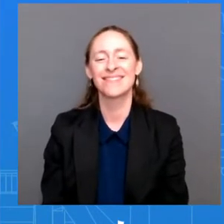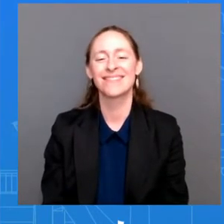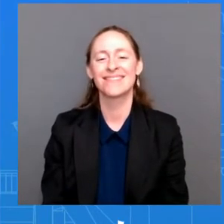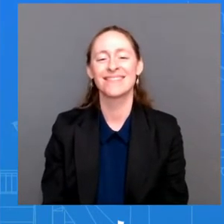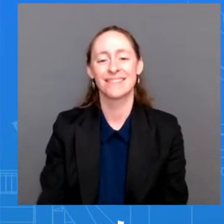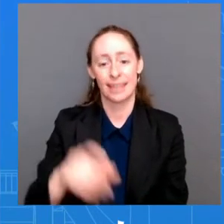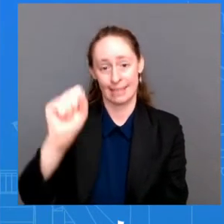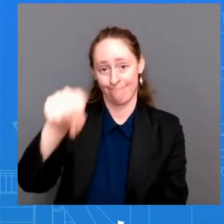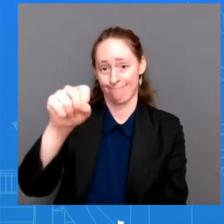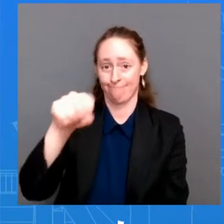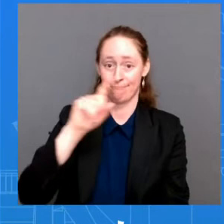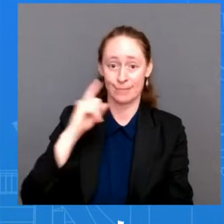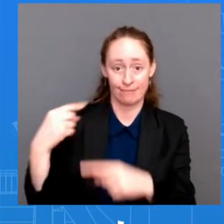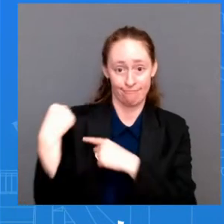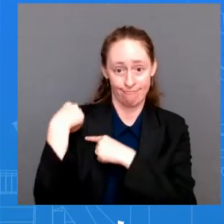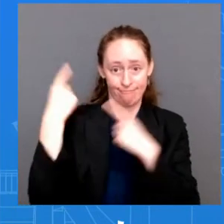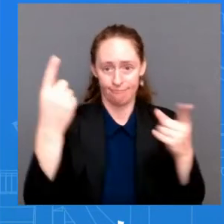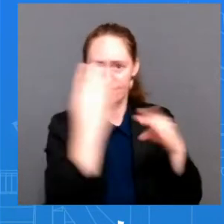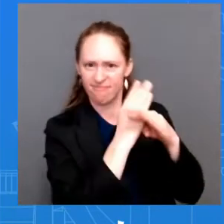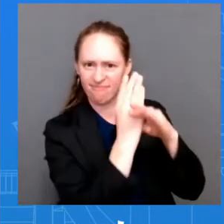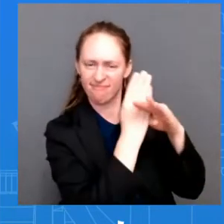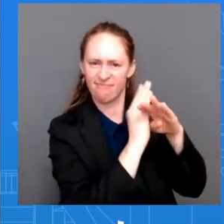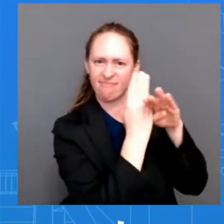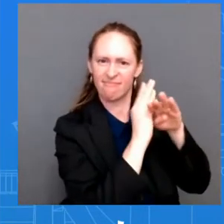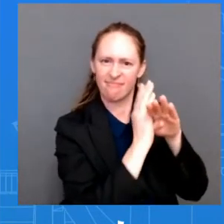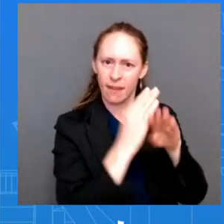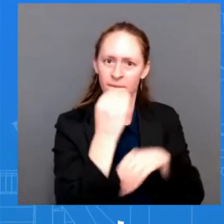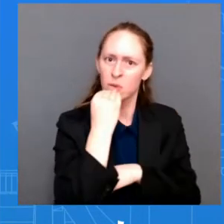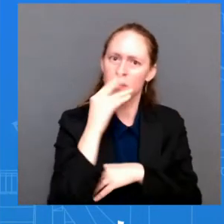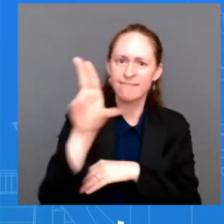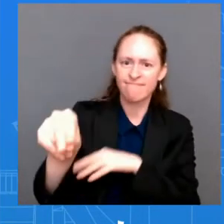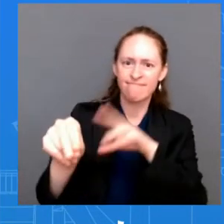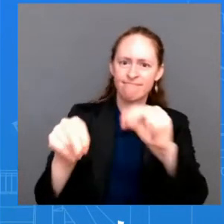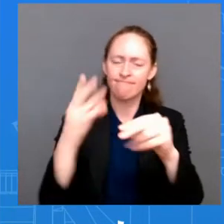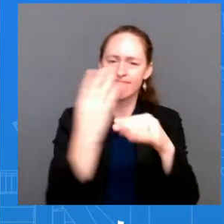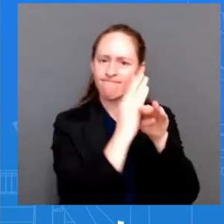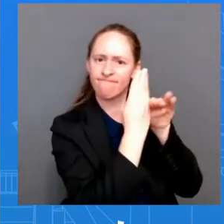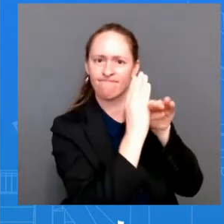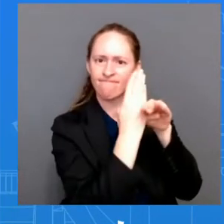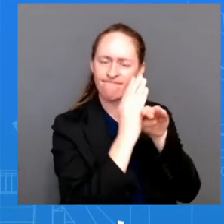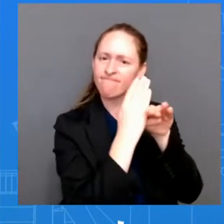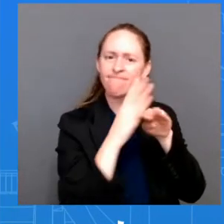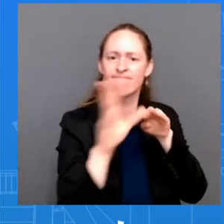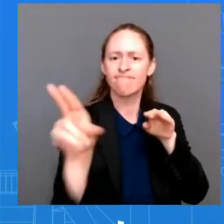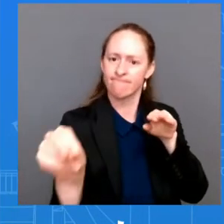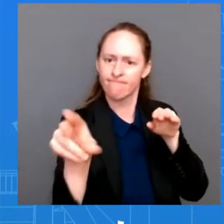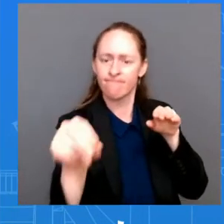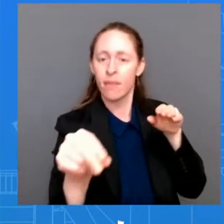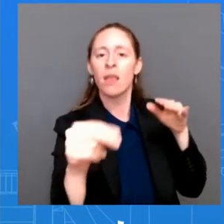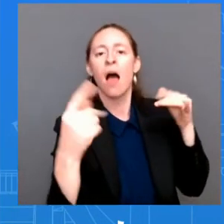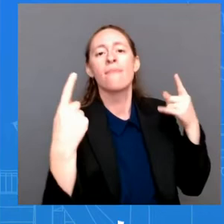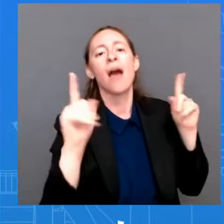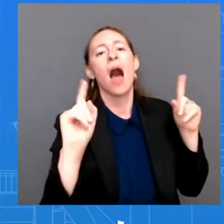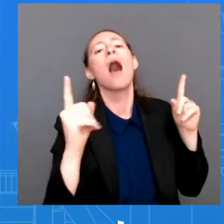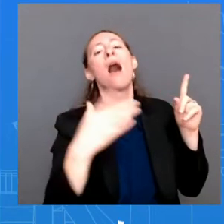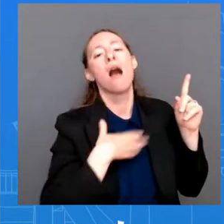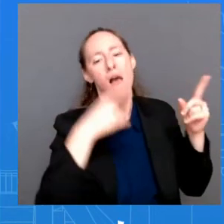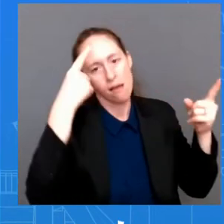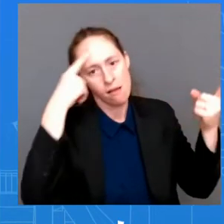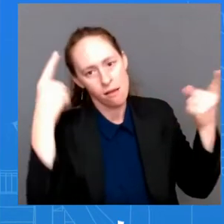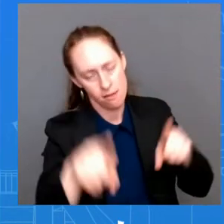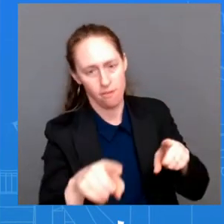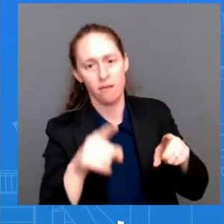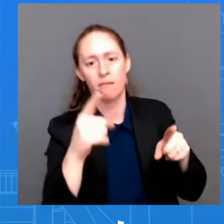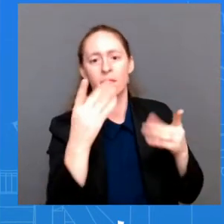And we urge Russia to meet its commitments under this new arrangement, including by facilitating unimpeded exports of